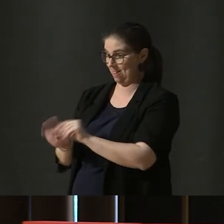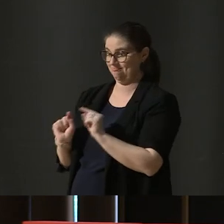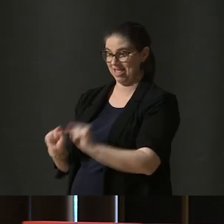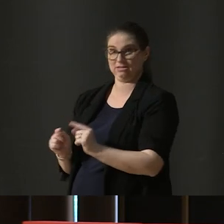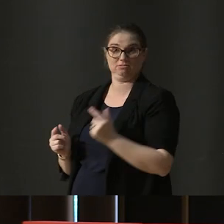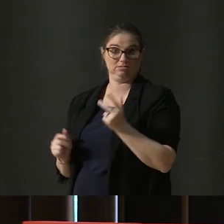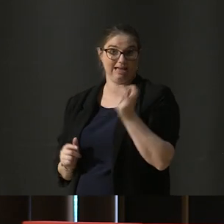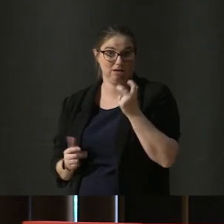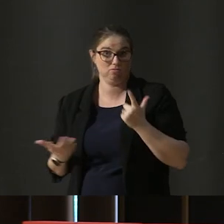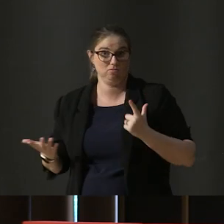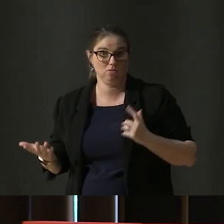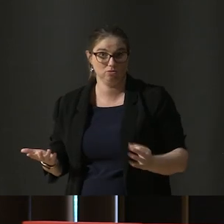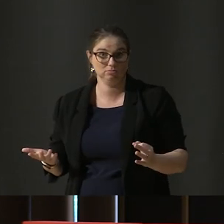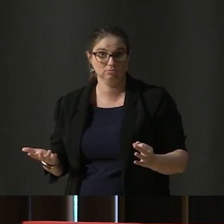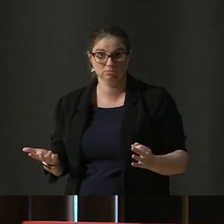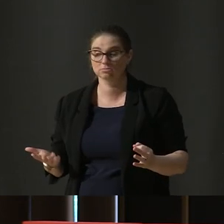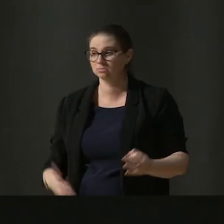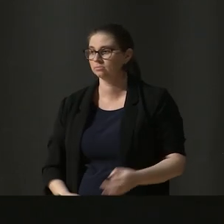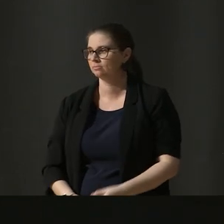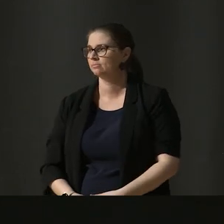let's just record the sound.